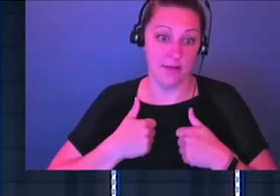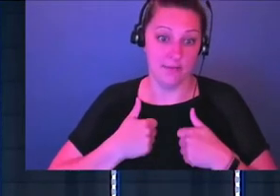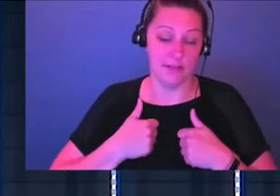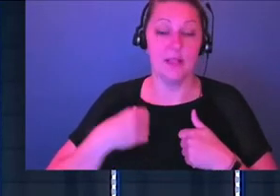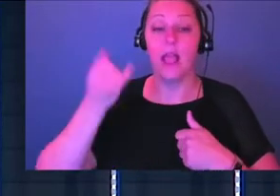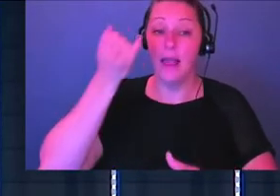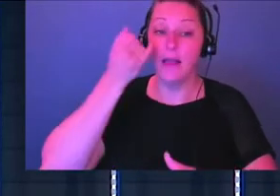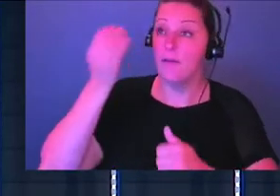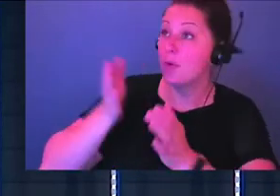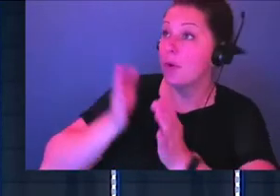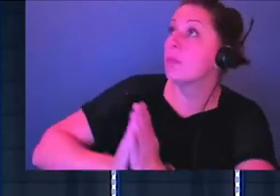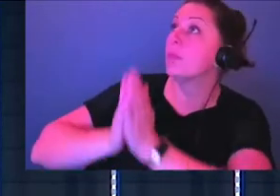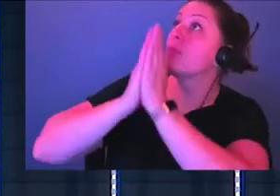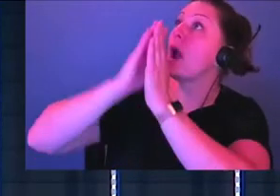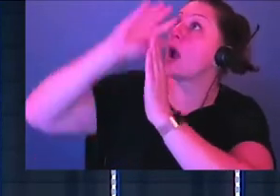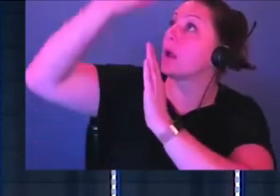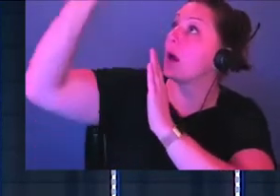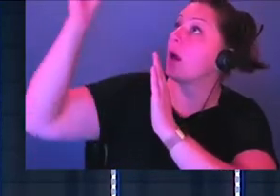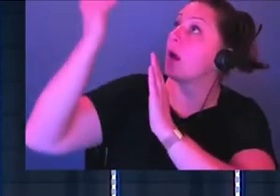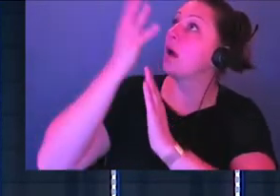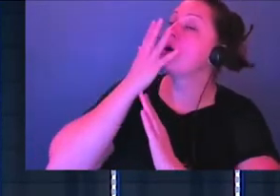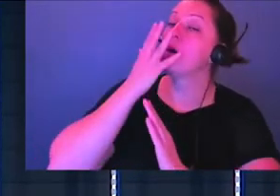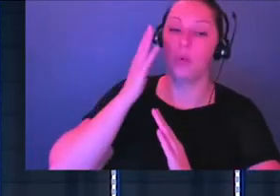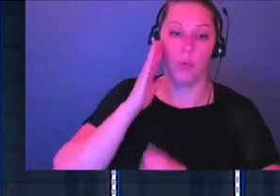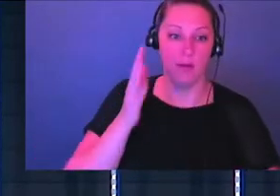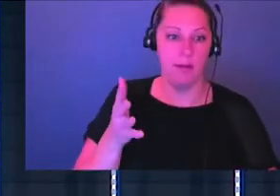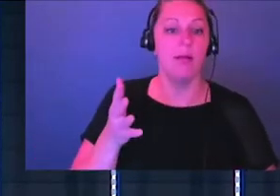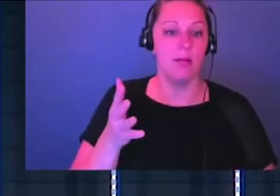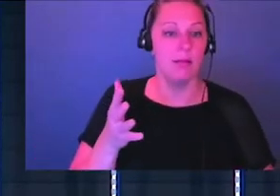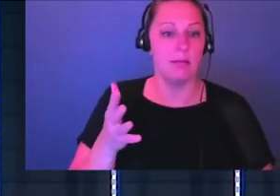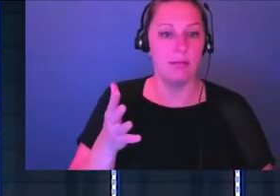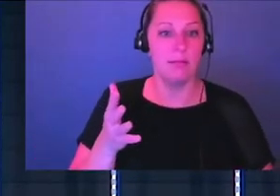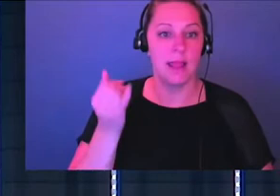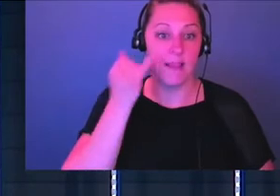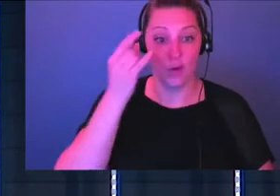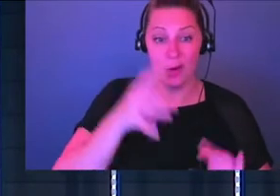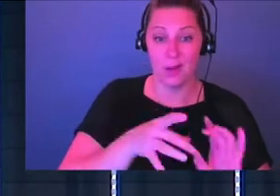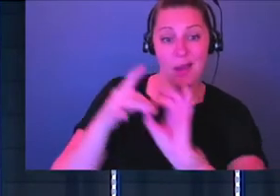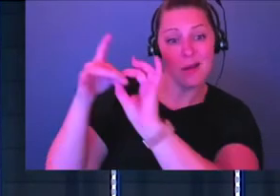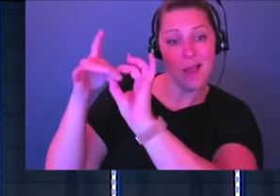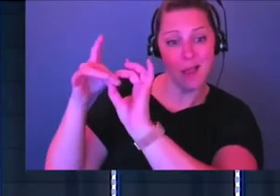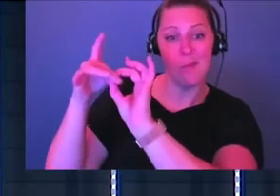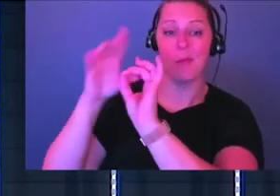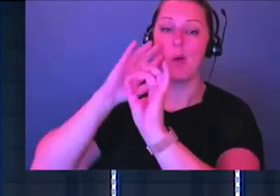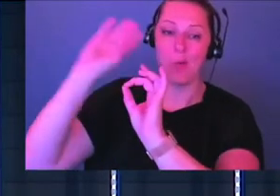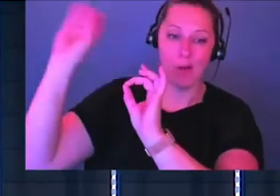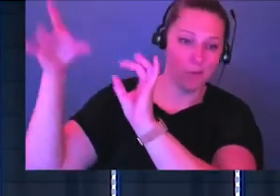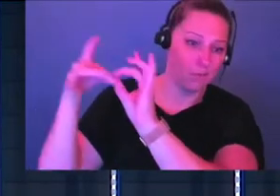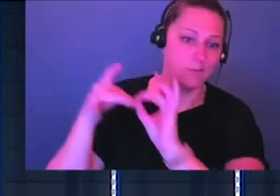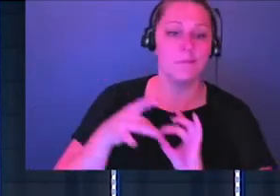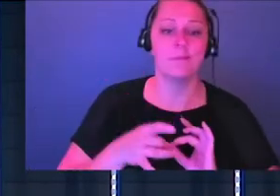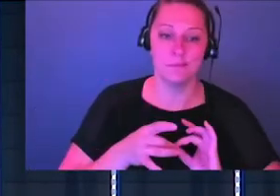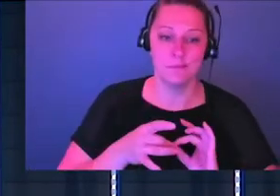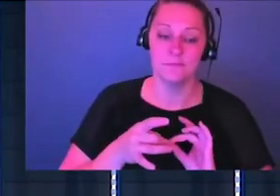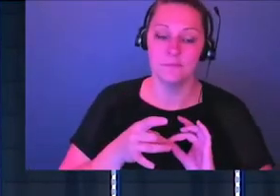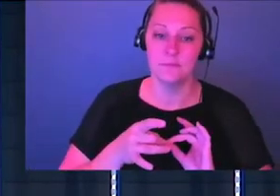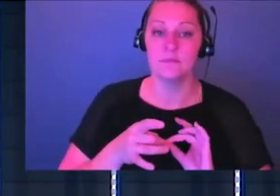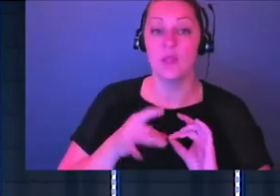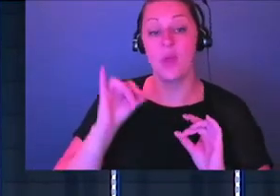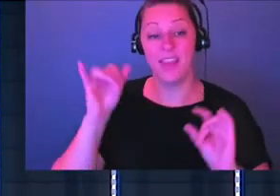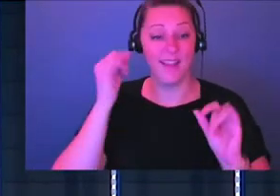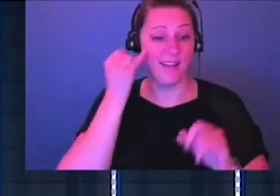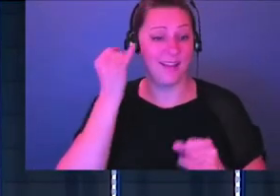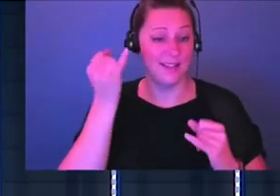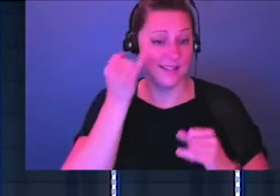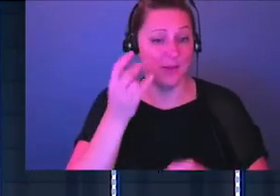back around and says, I'm for you. When you're about him, he's about you. Does that make sense? And so that's, that's what I want to dig into today is this, this idea. And